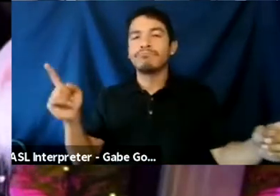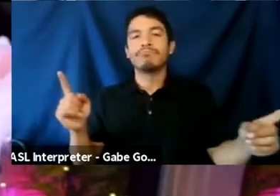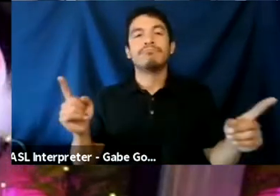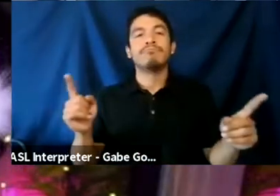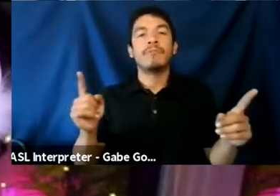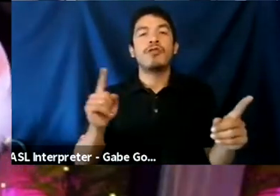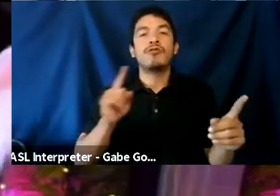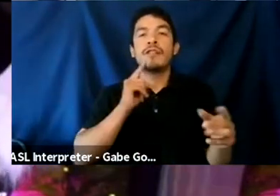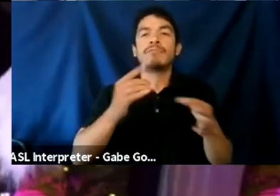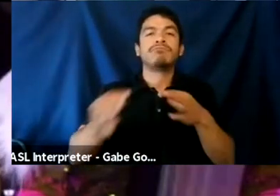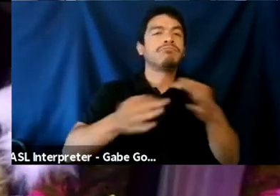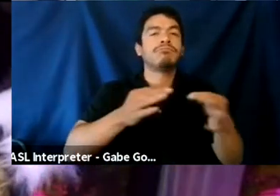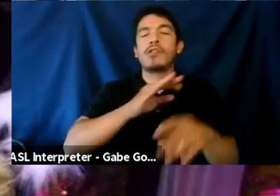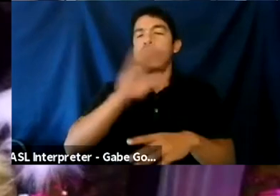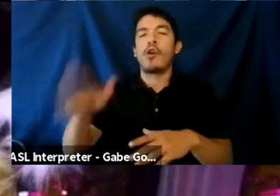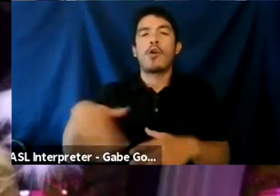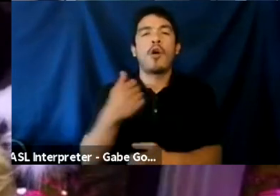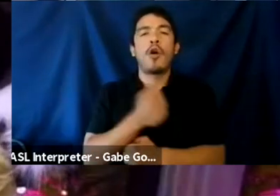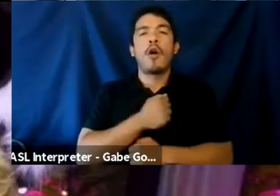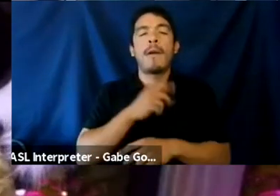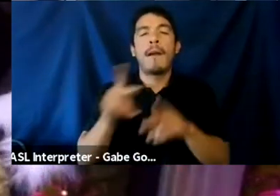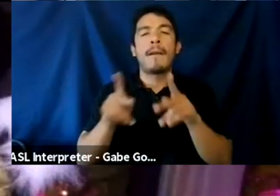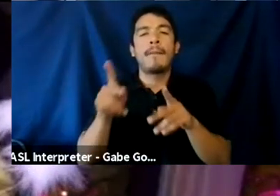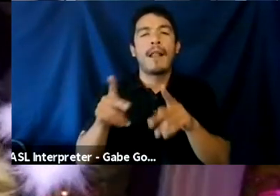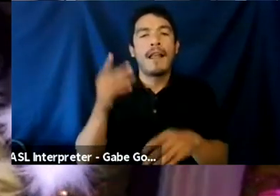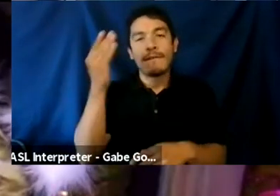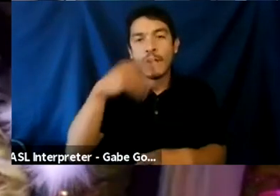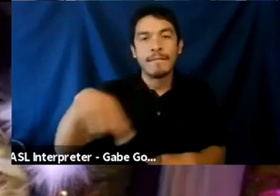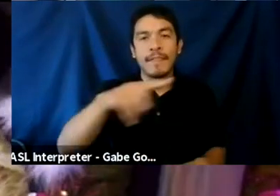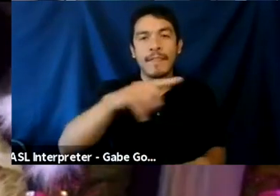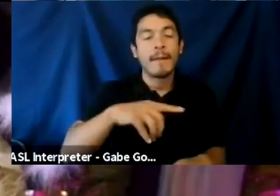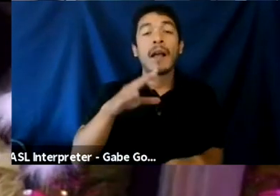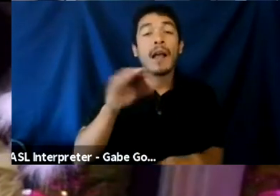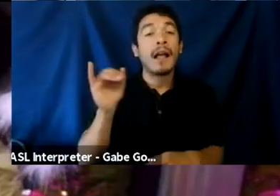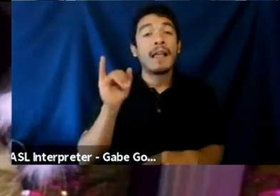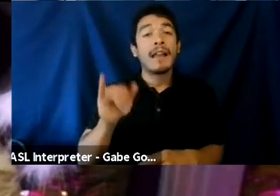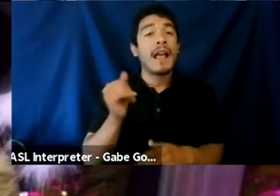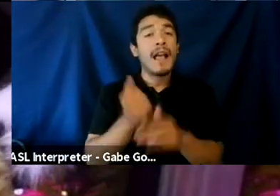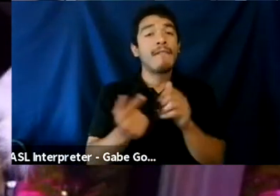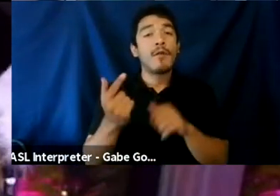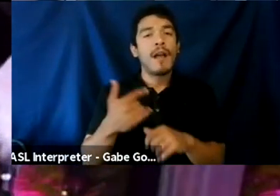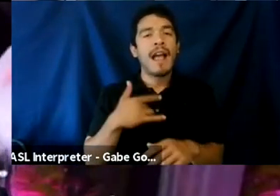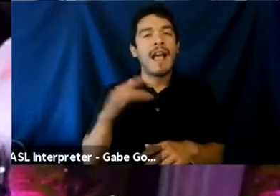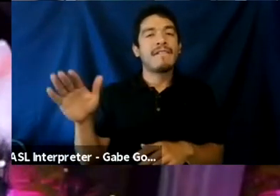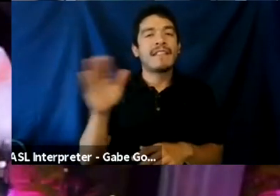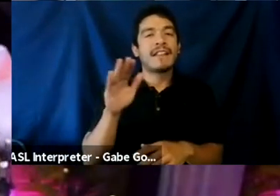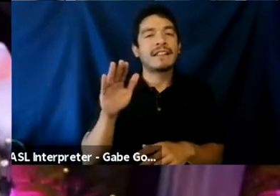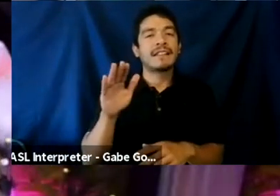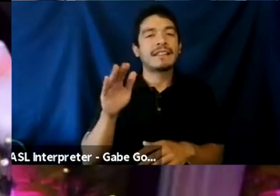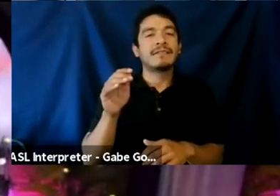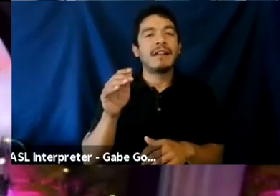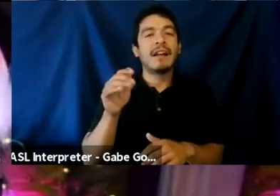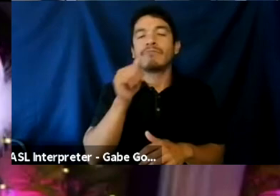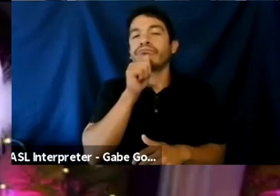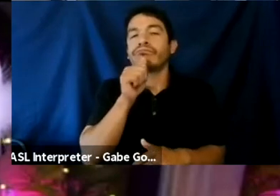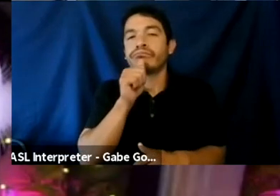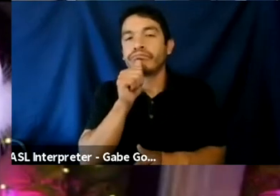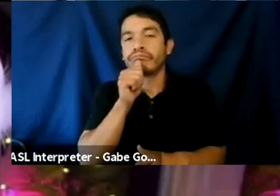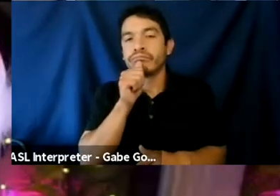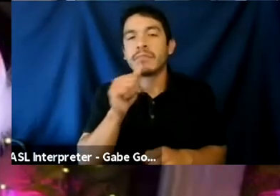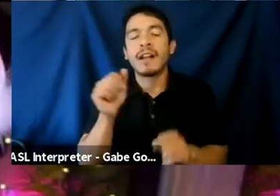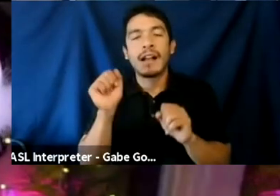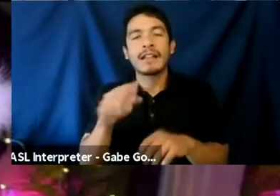whole army of people who are laying down tracks in front of them. And, and everybody has, uh, this, this veil of anonymity. So